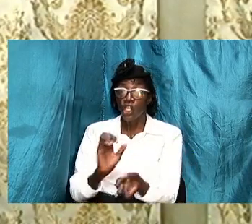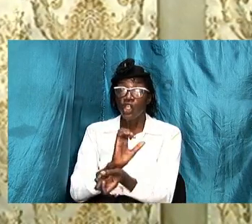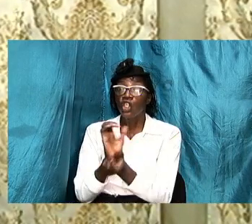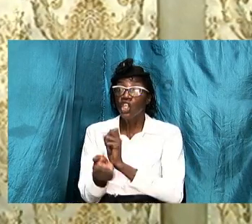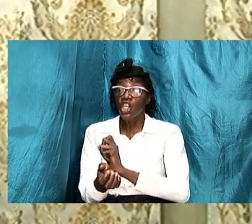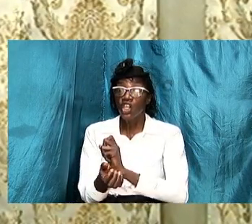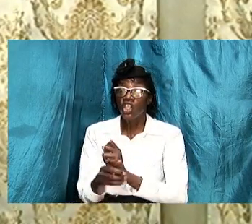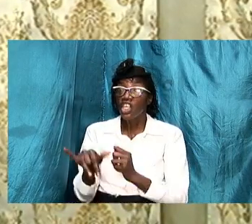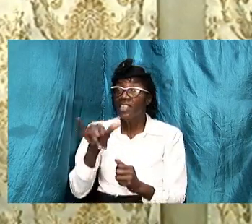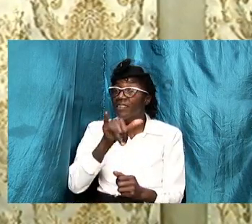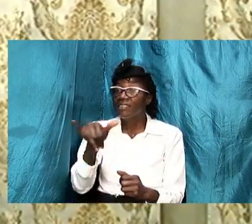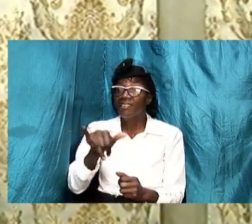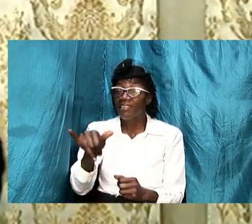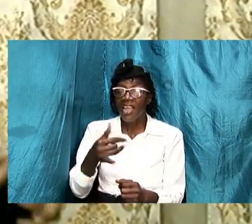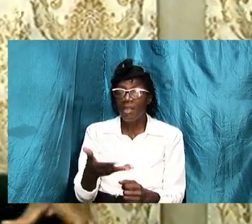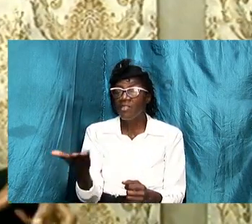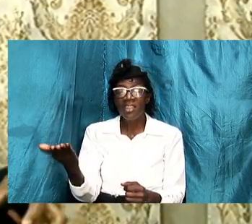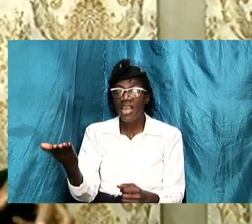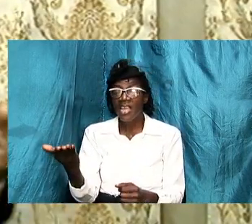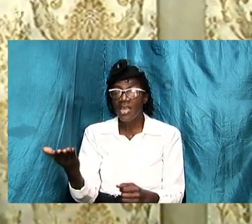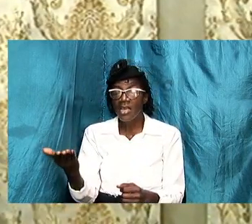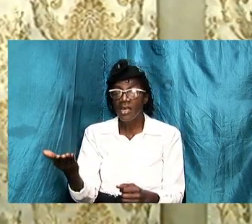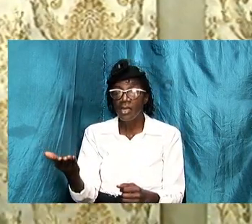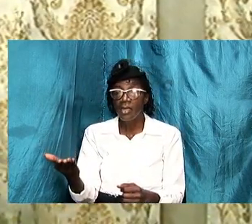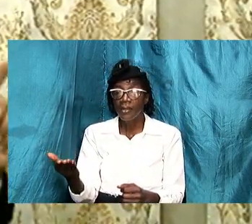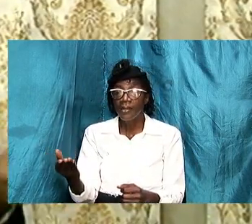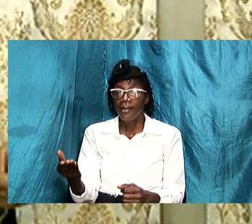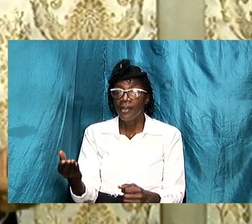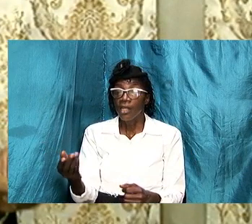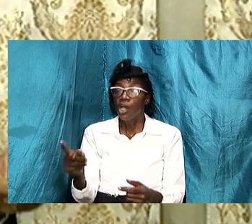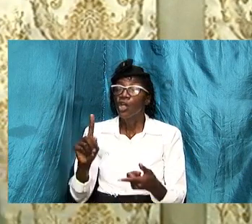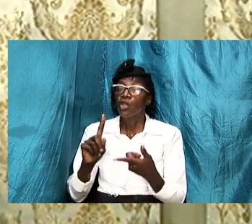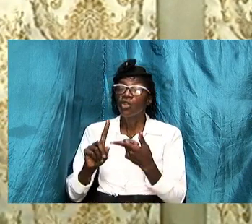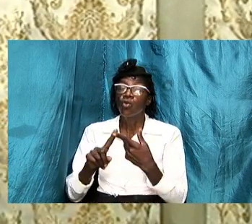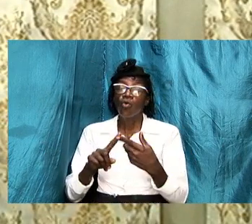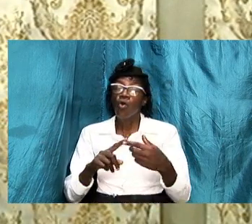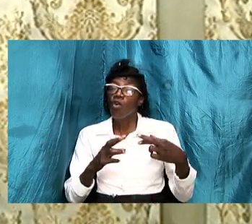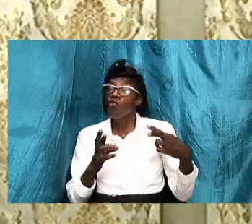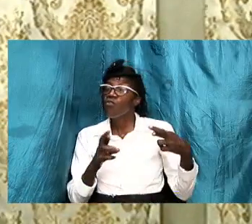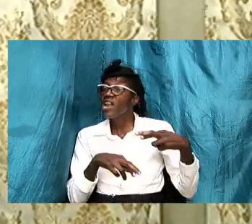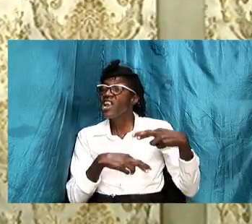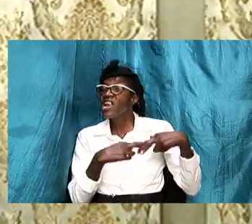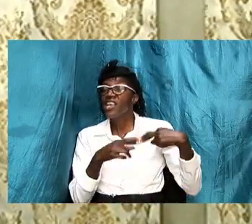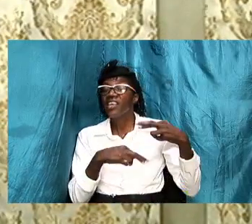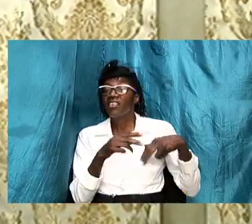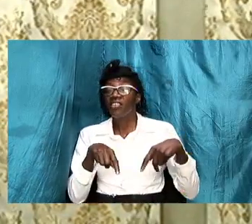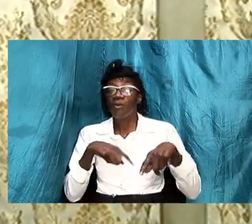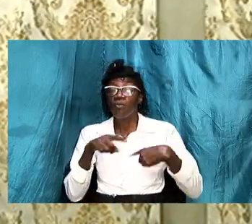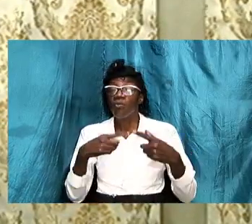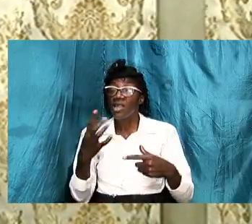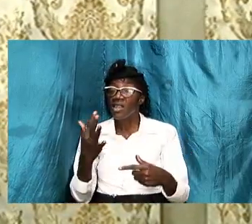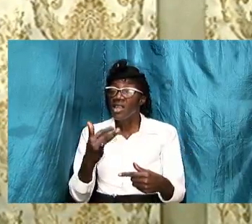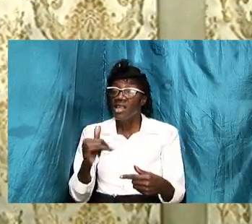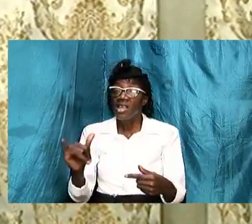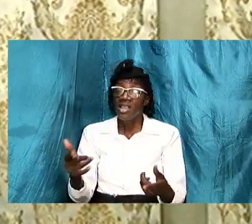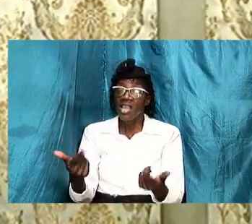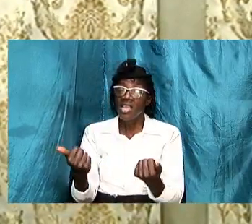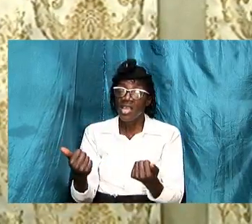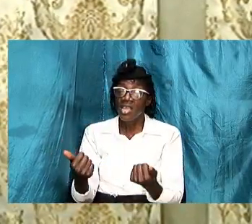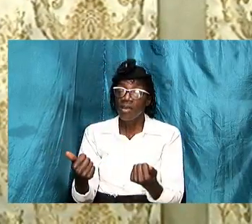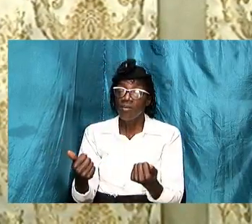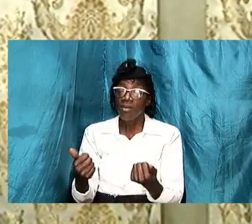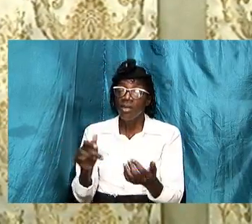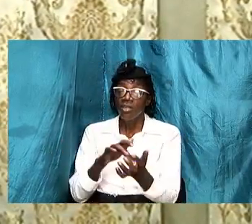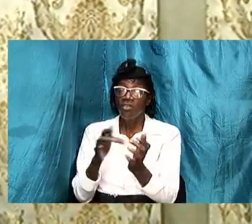same thing that is being applied even to relationships because when they came to jesus um in